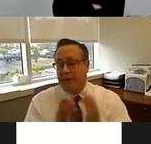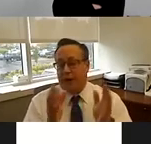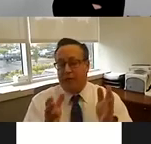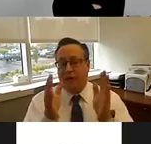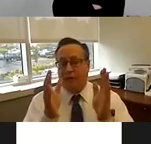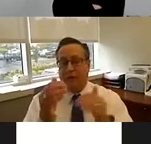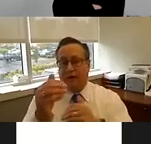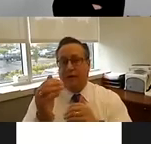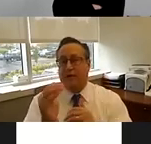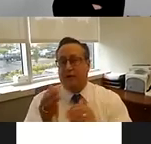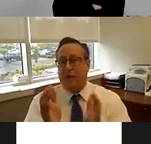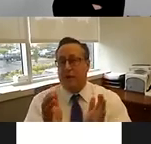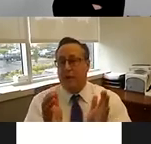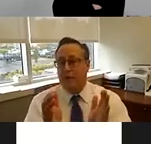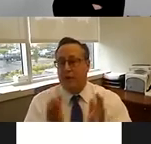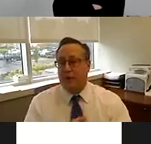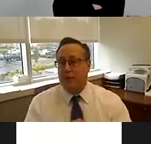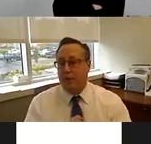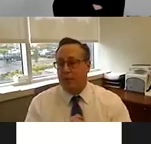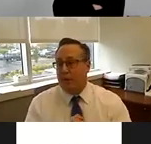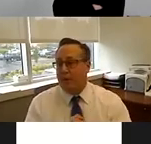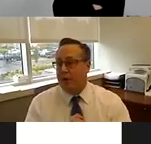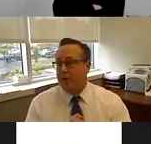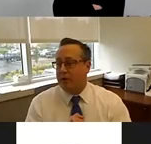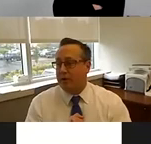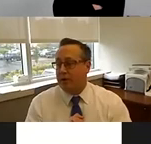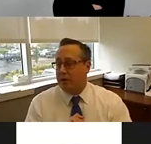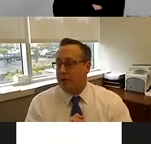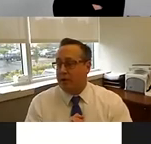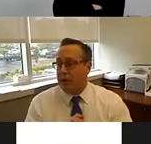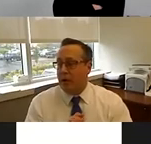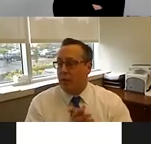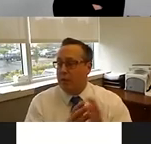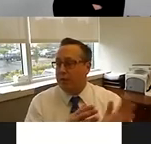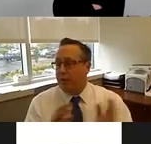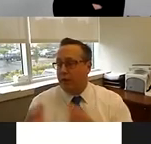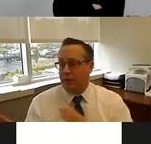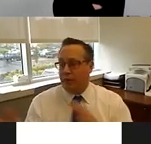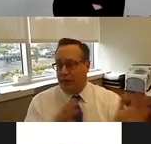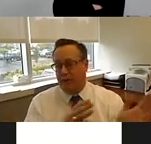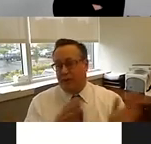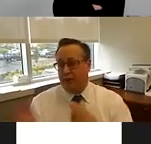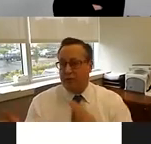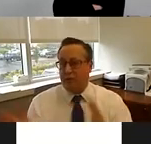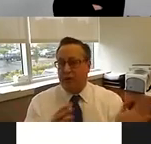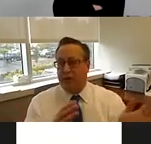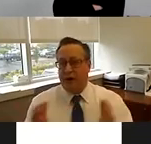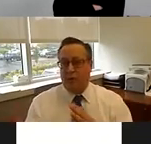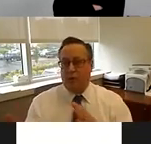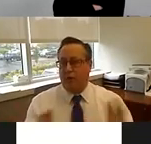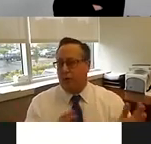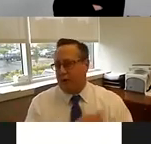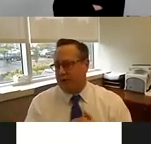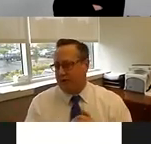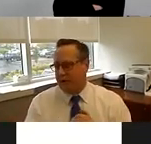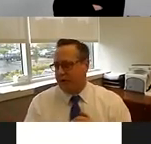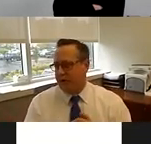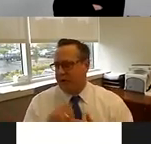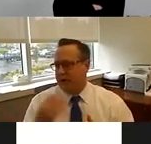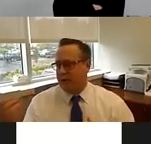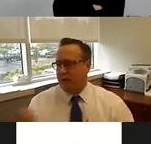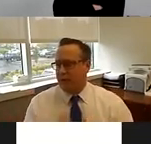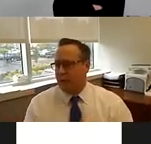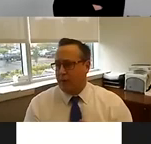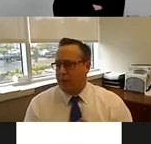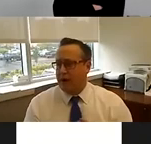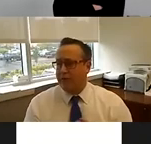% accurate in detecting them and putting them in that bucket. Now, we've been playing with a lot of these thresholding of how we're classifying it,